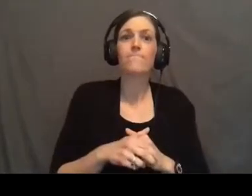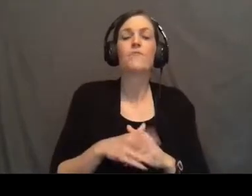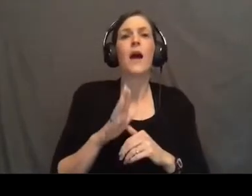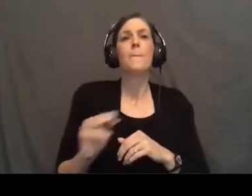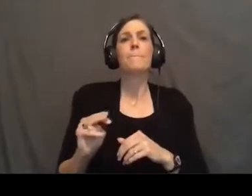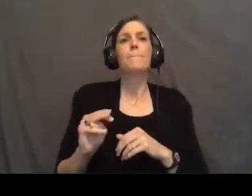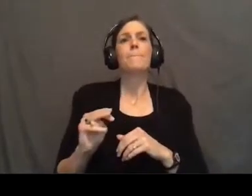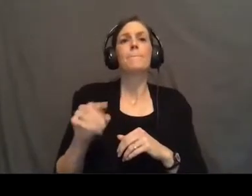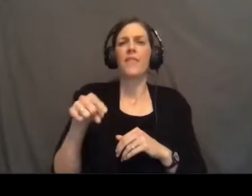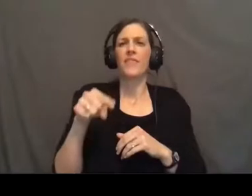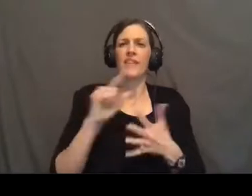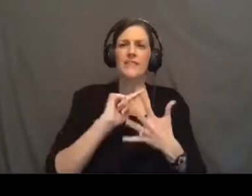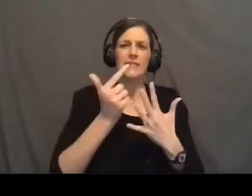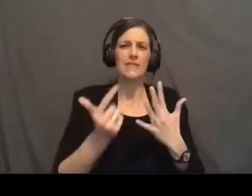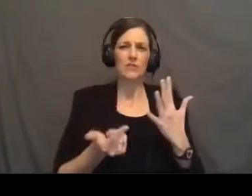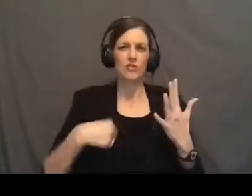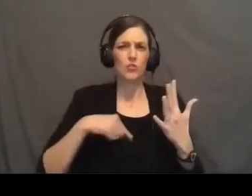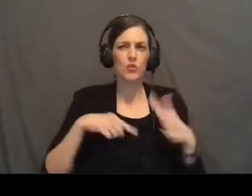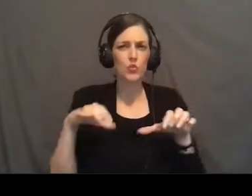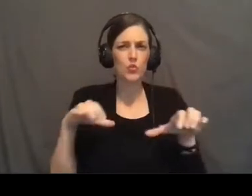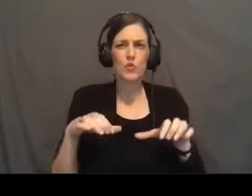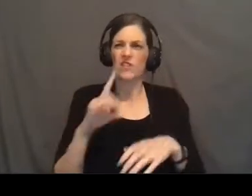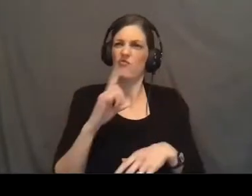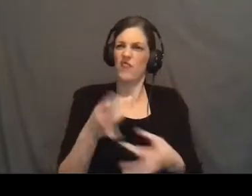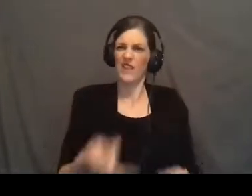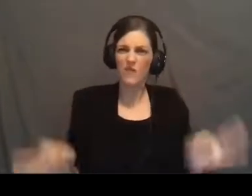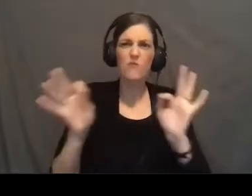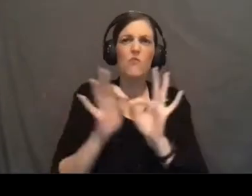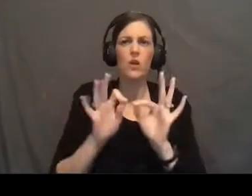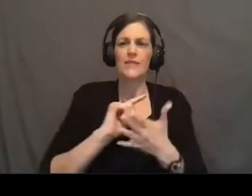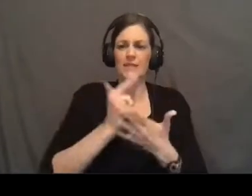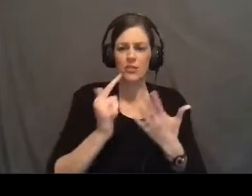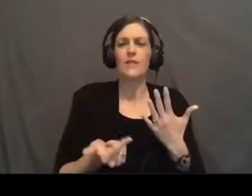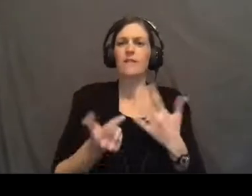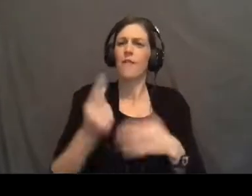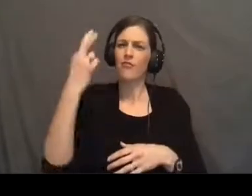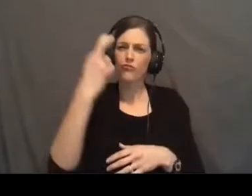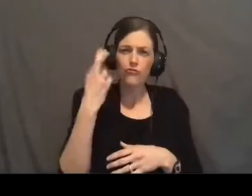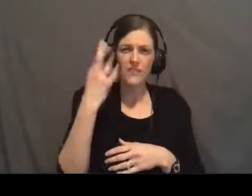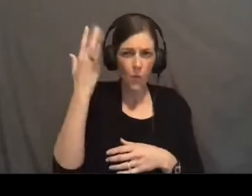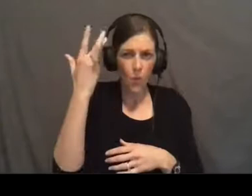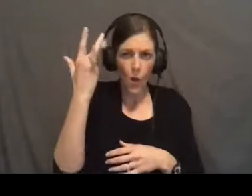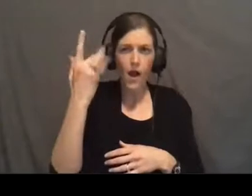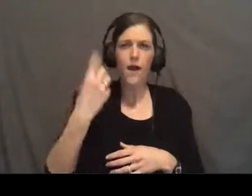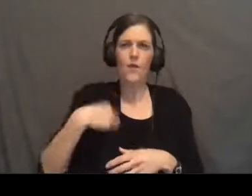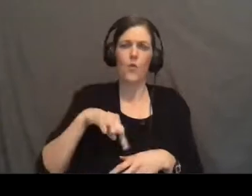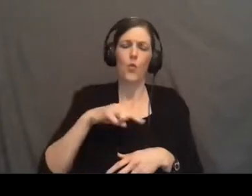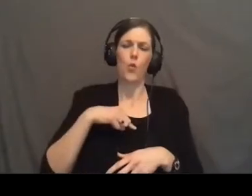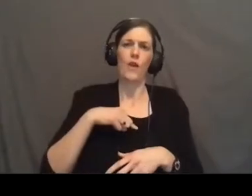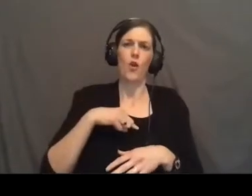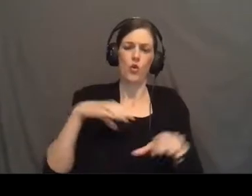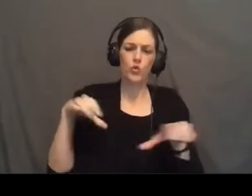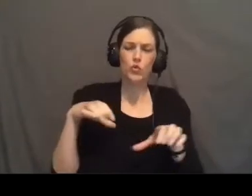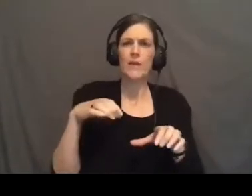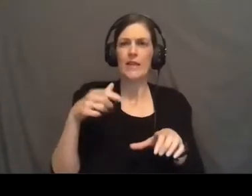And this series that we're in is a very important series. And there's a reason why we are going in this direction.